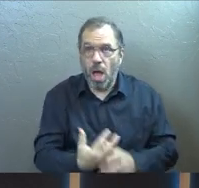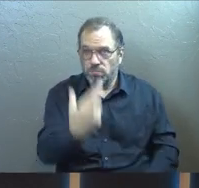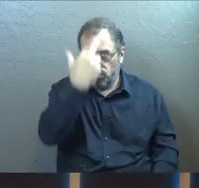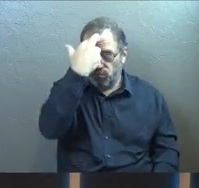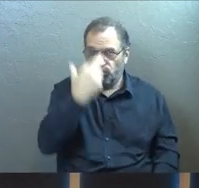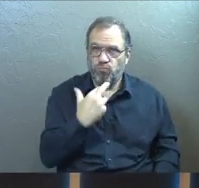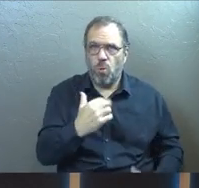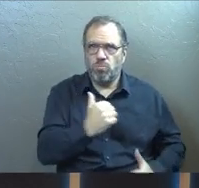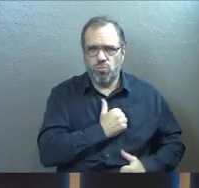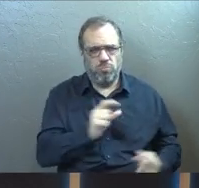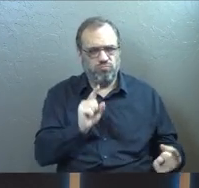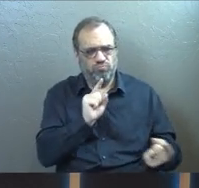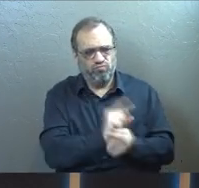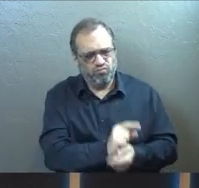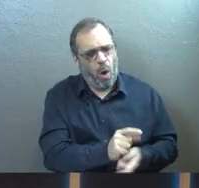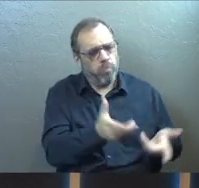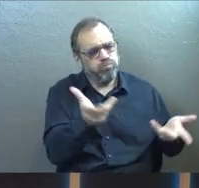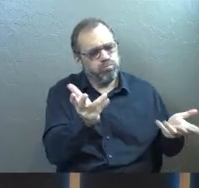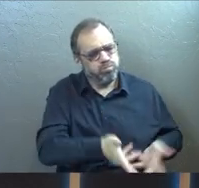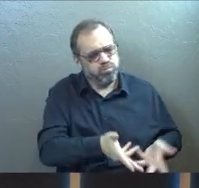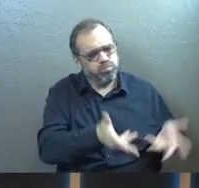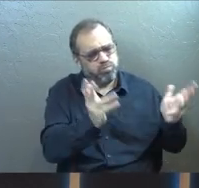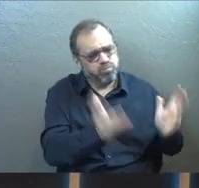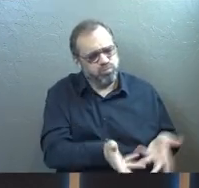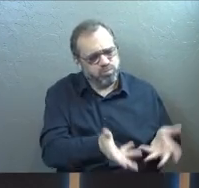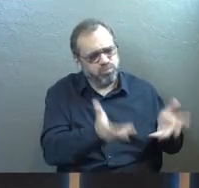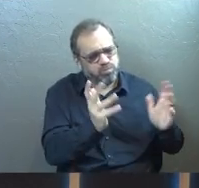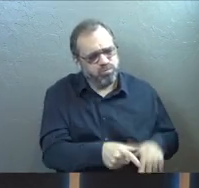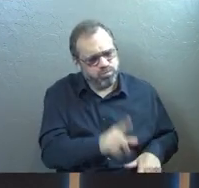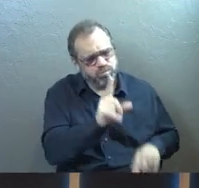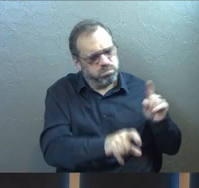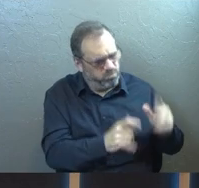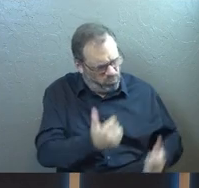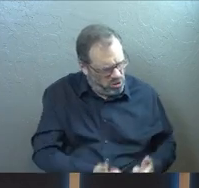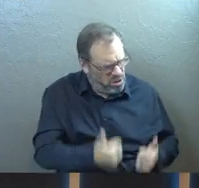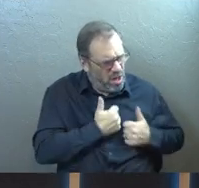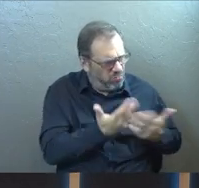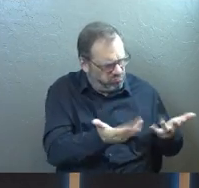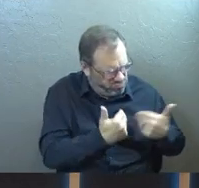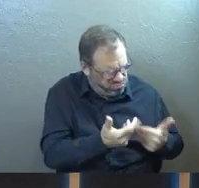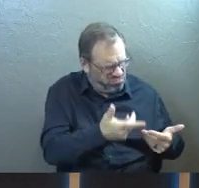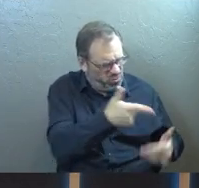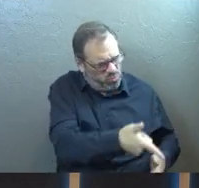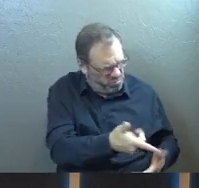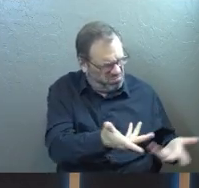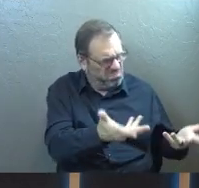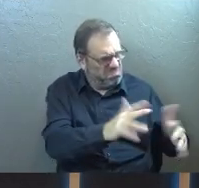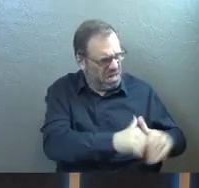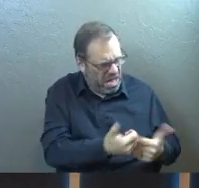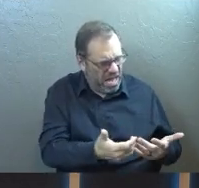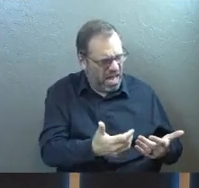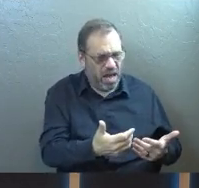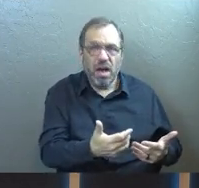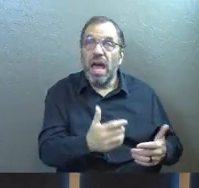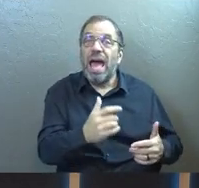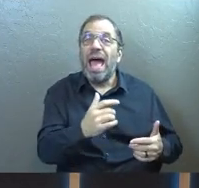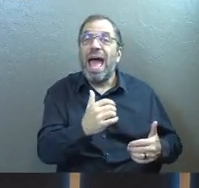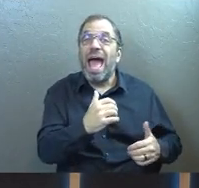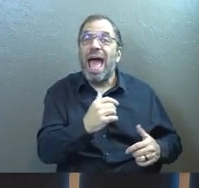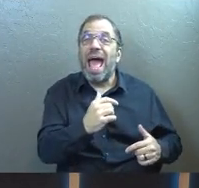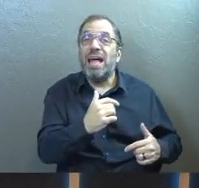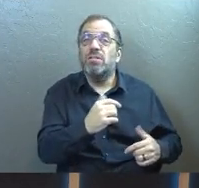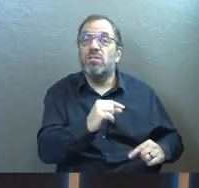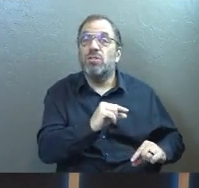Roman guard that comes up to him and starts talking to him and asking him questions about his life and how he can be the way that he is. And the guard at one point